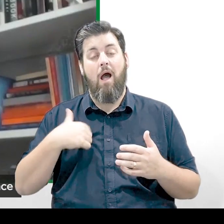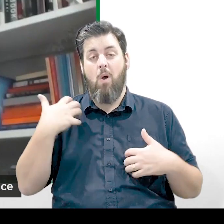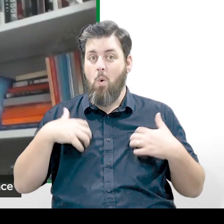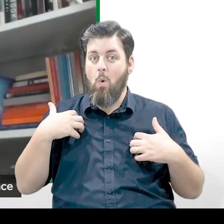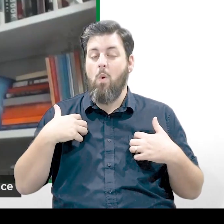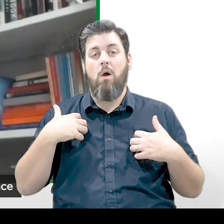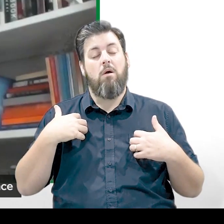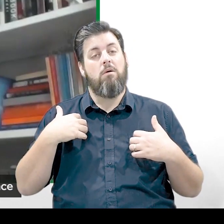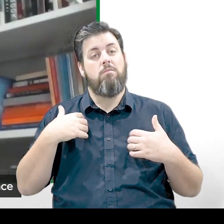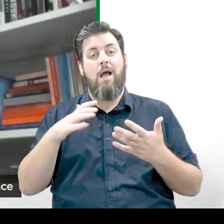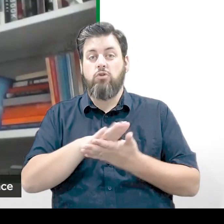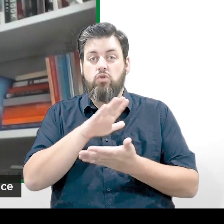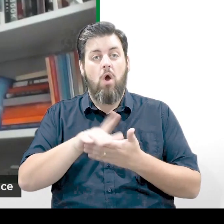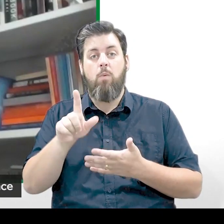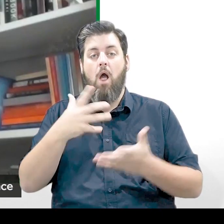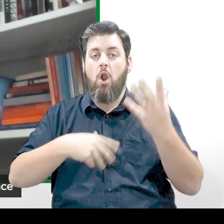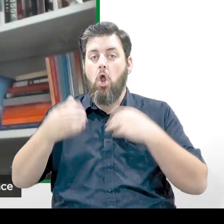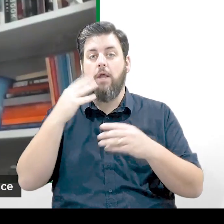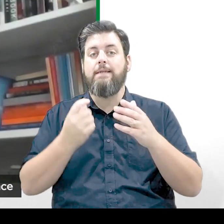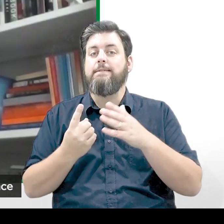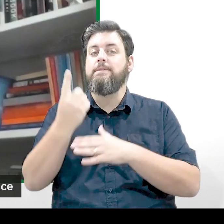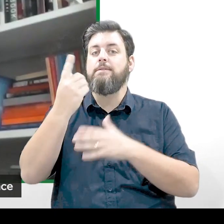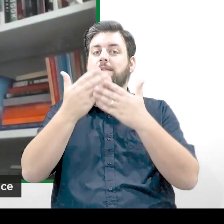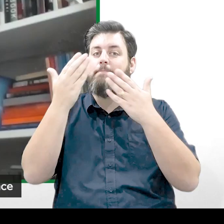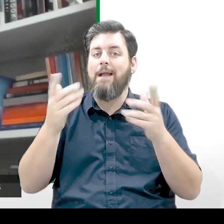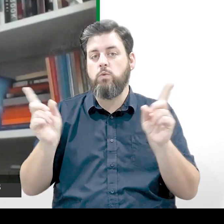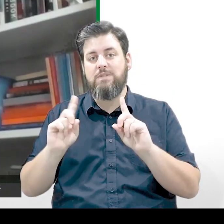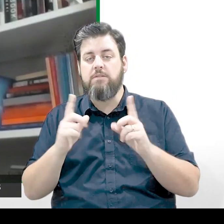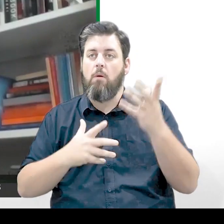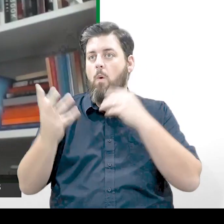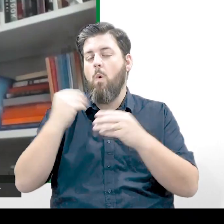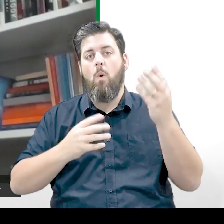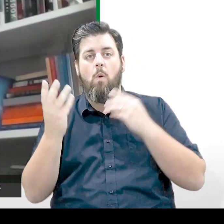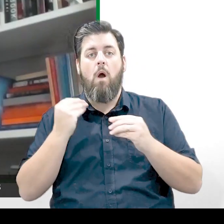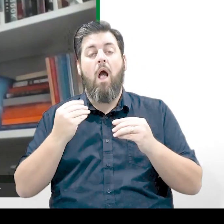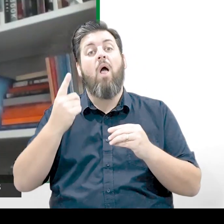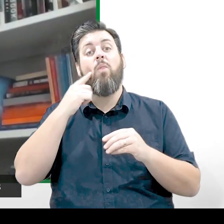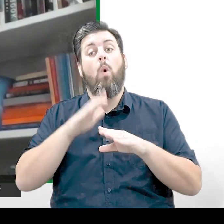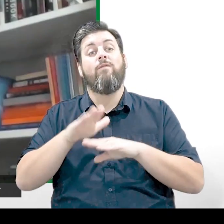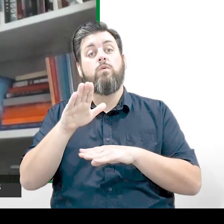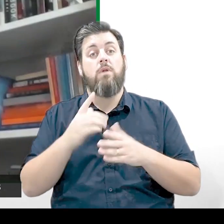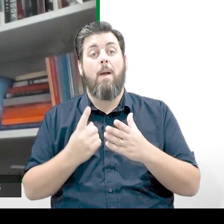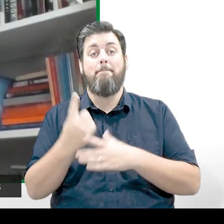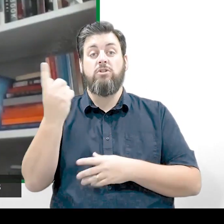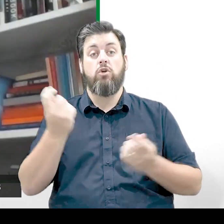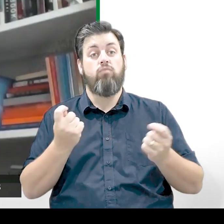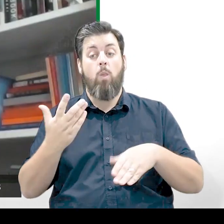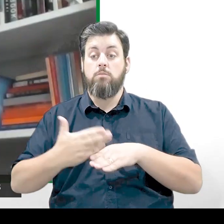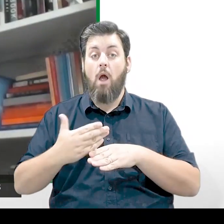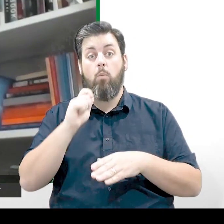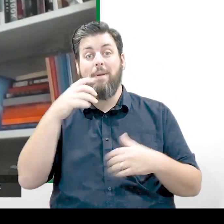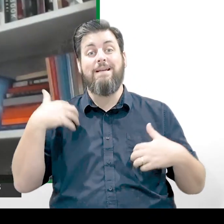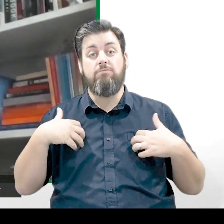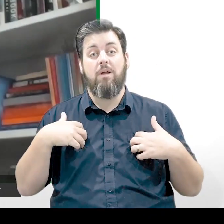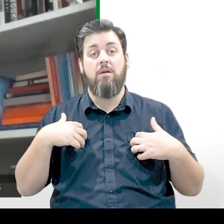about space and I thought that mission control might be an exciting place to work. But I didn't actually think it was possible.